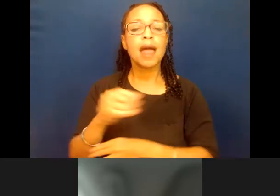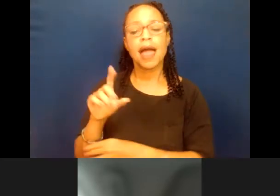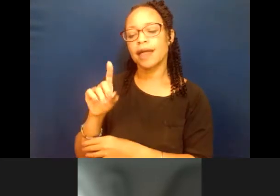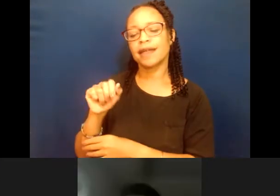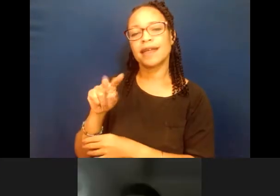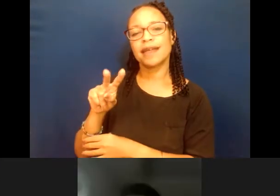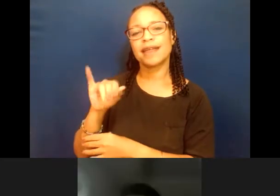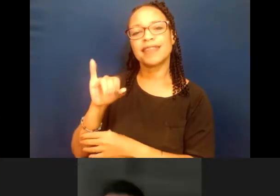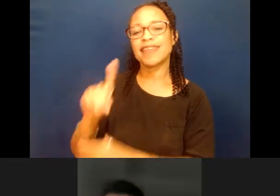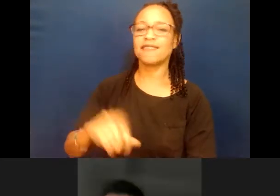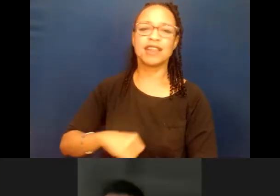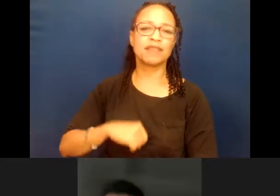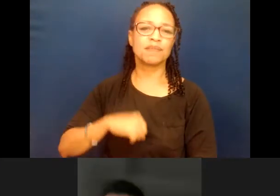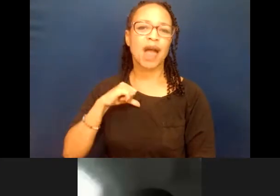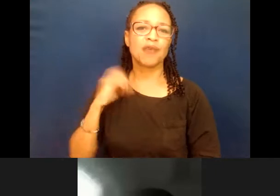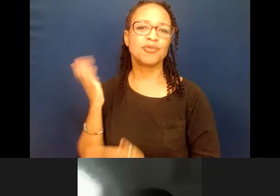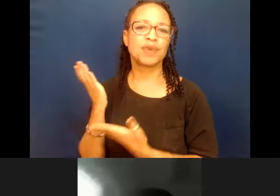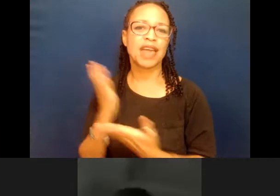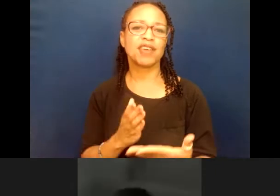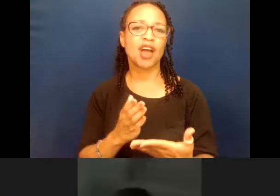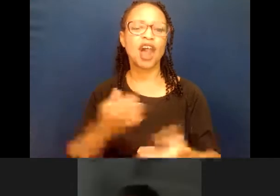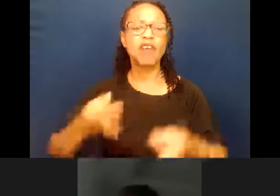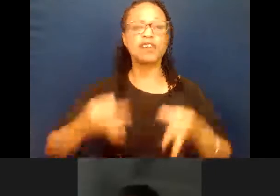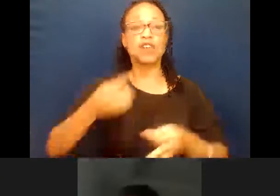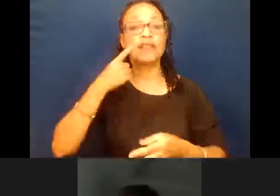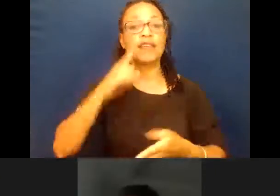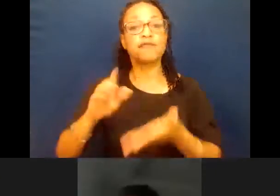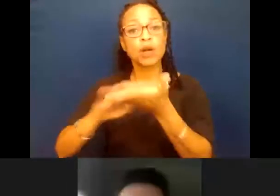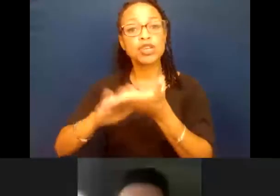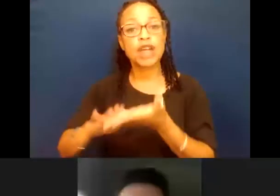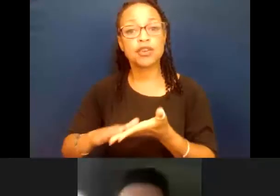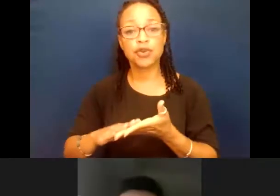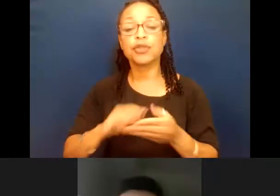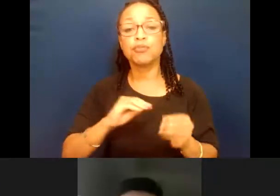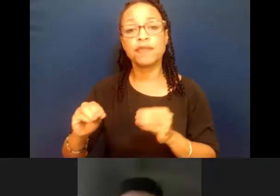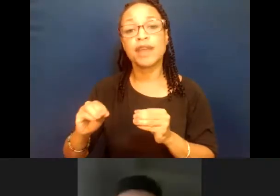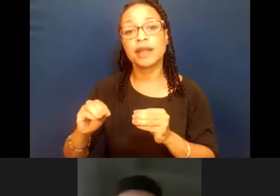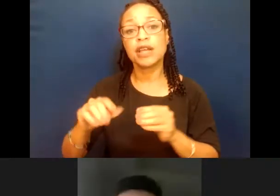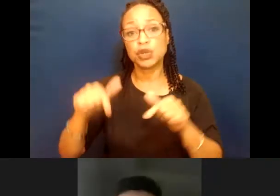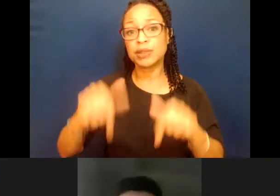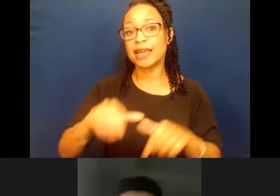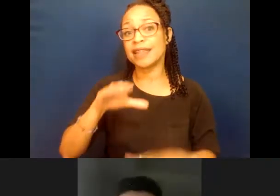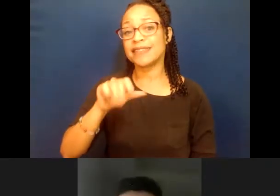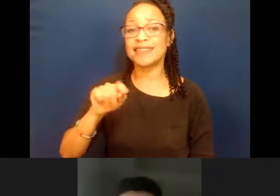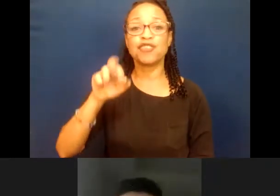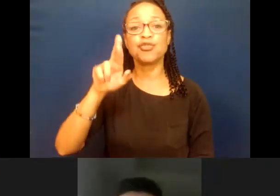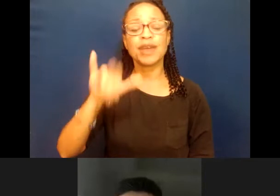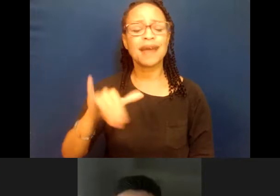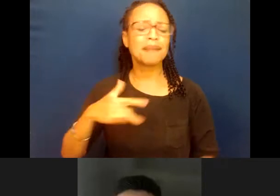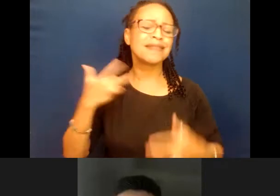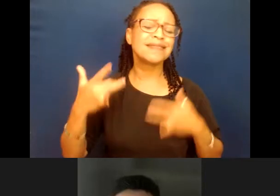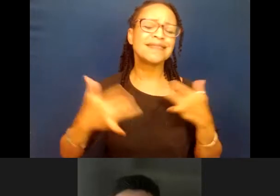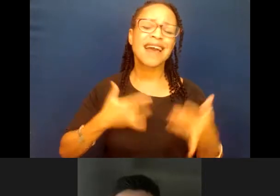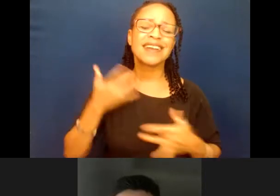proud to carry on the justice for janitors movement into the 21st century. I'm so excited to see and hear you,